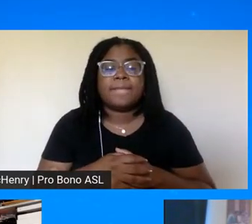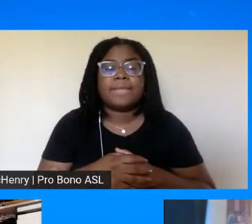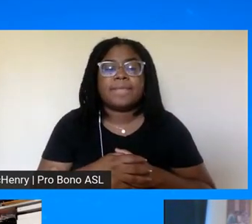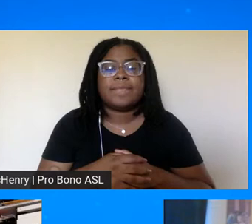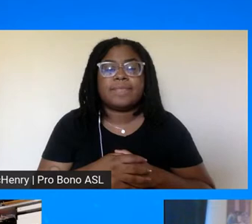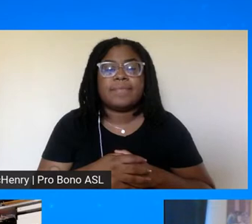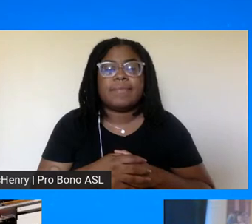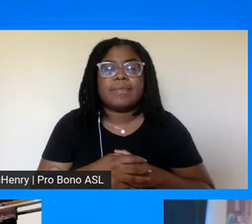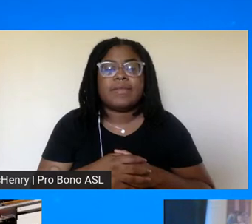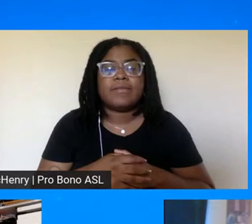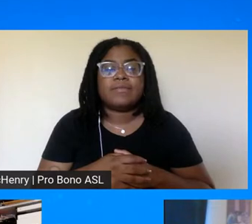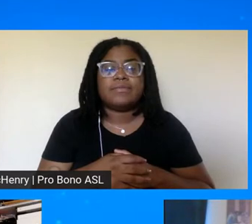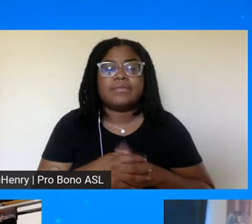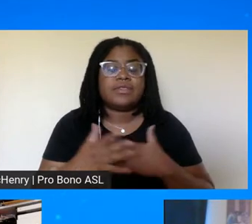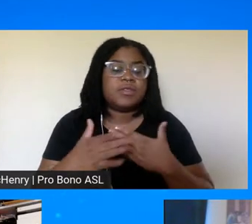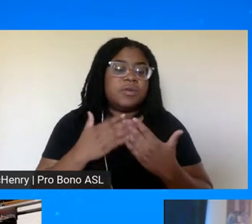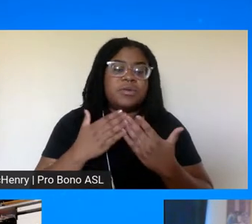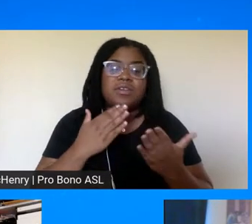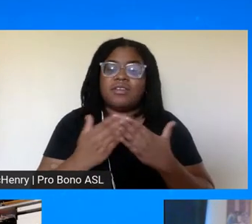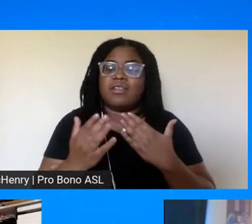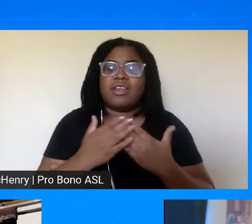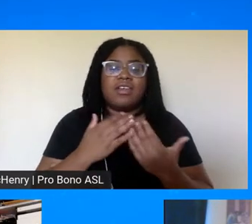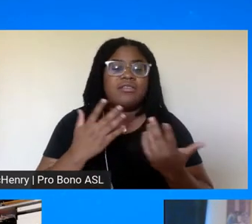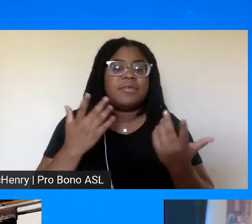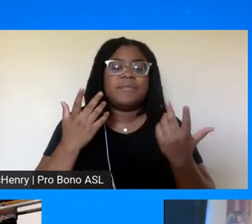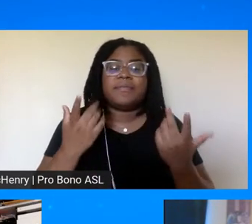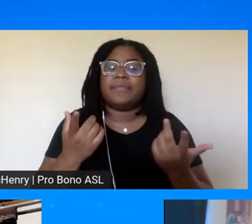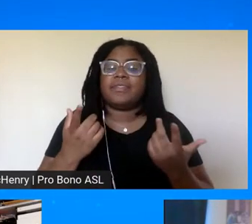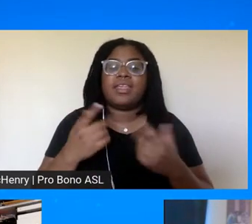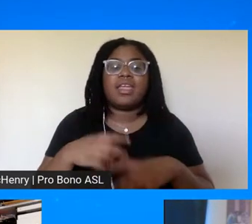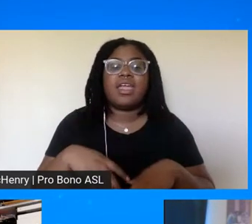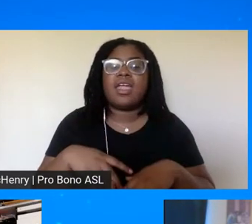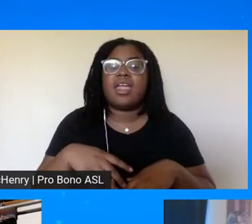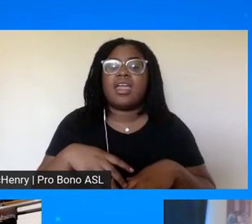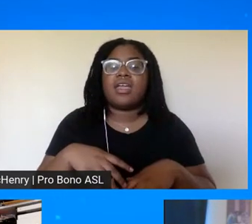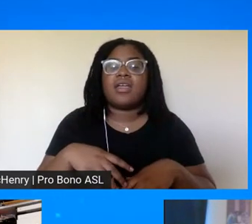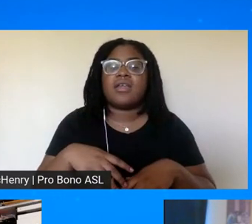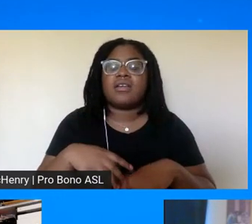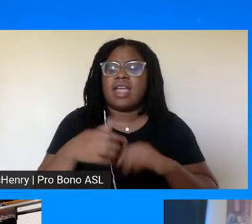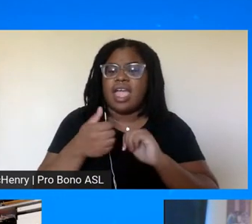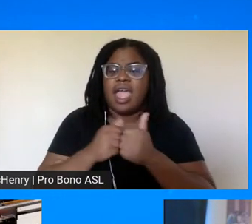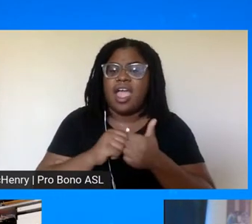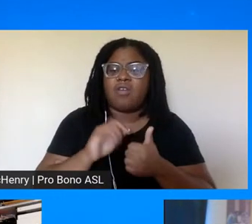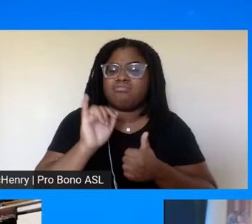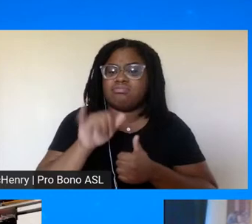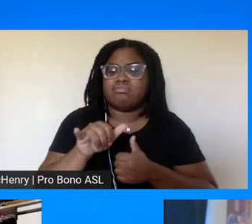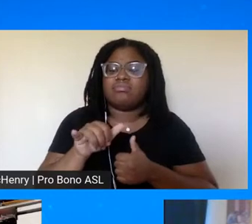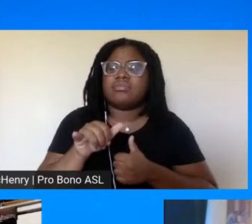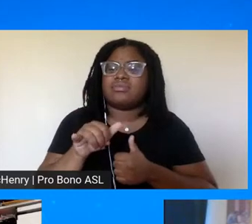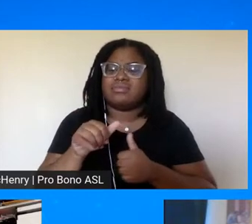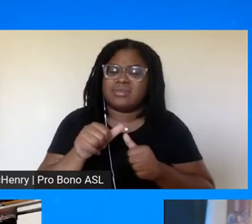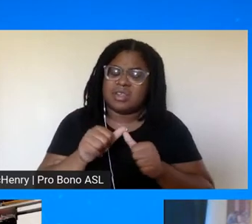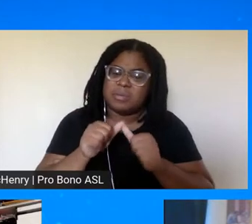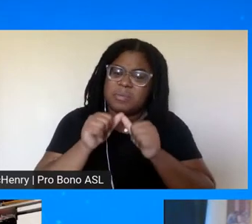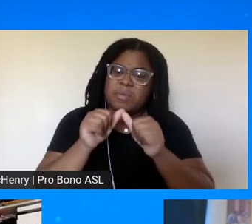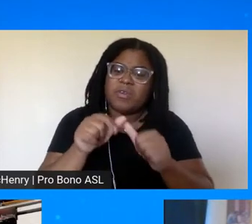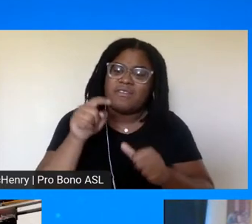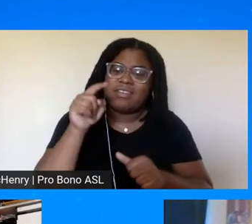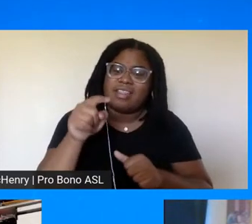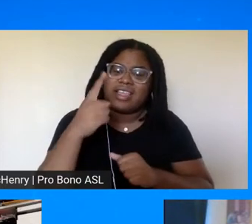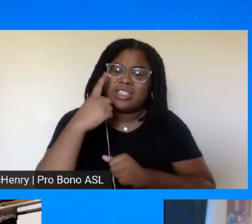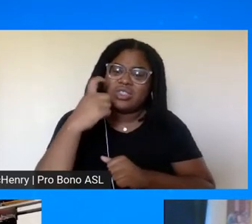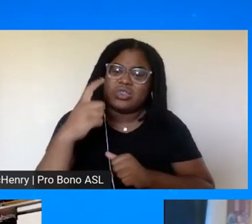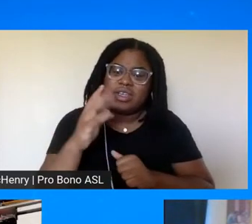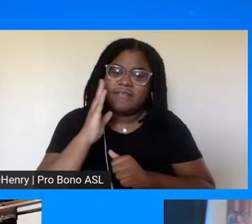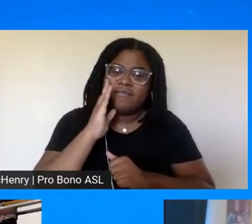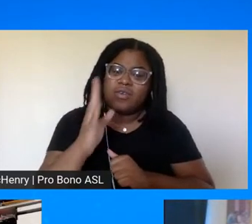should whatever we do mrs coretta scott king and how she continued to move this dream forward when we